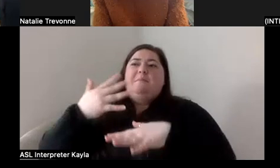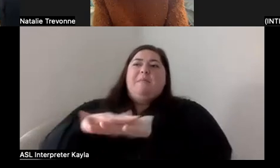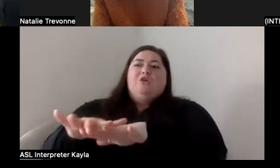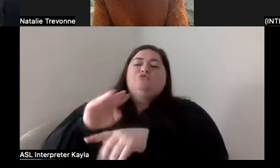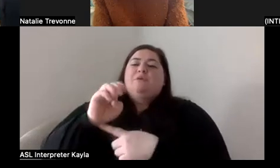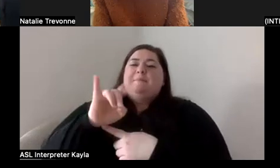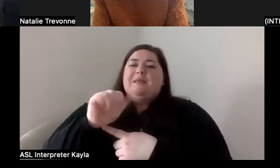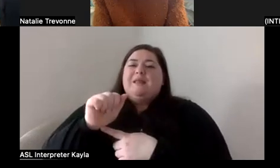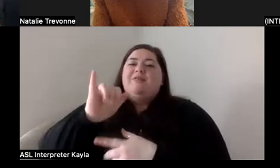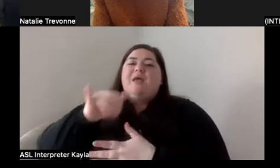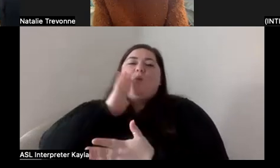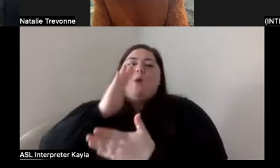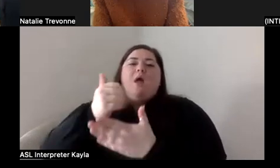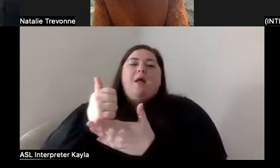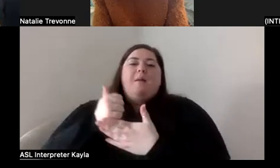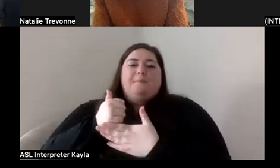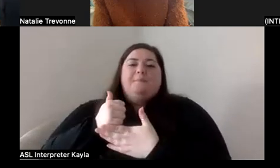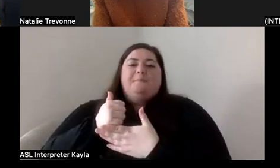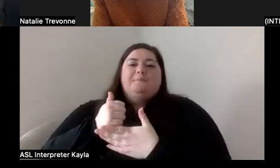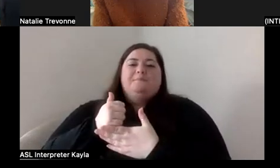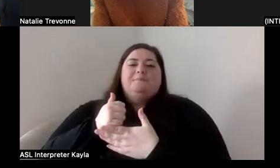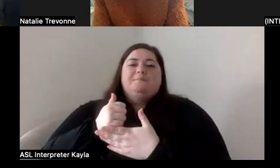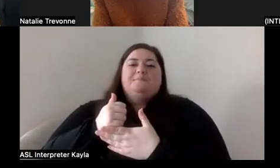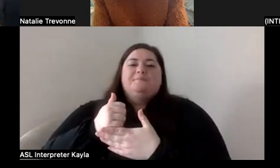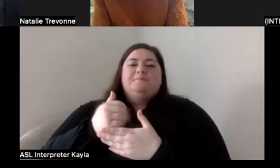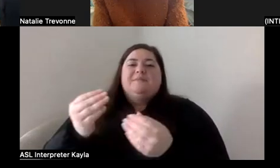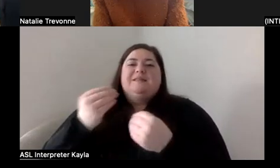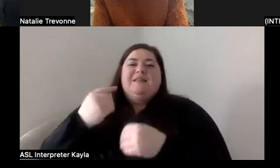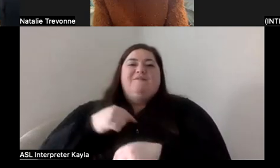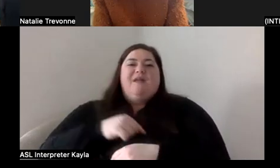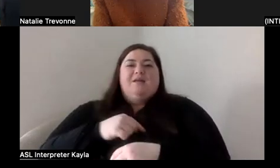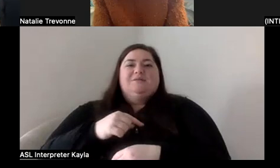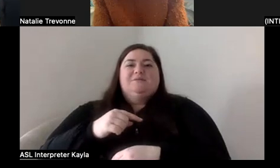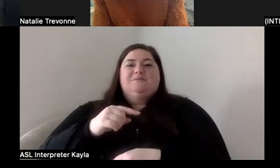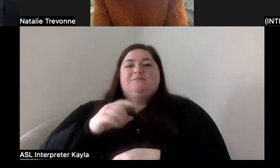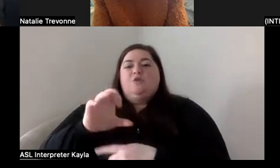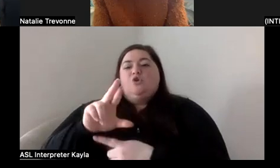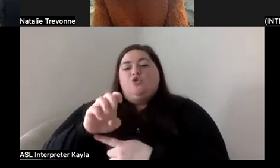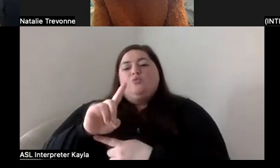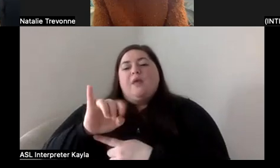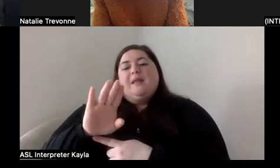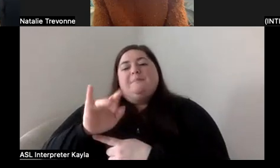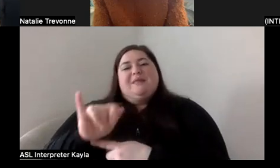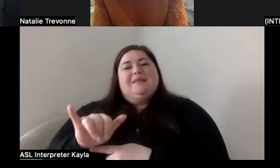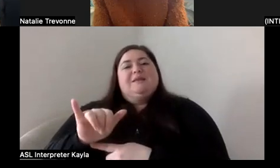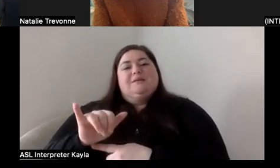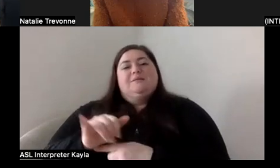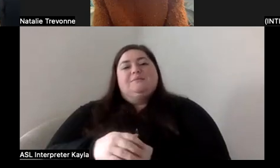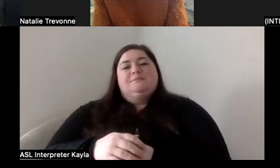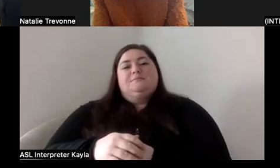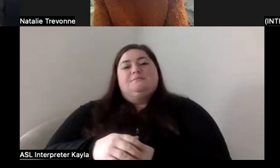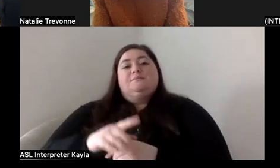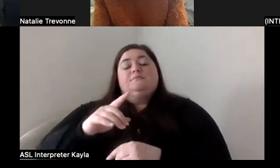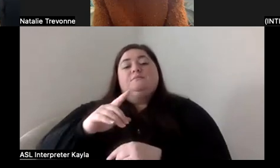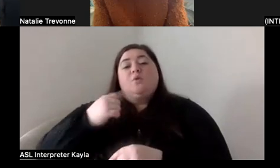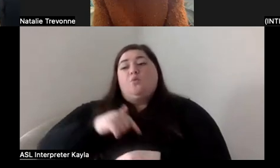uh, kind of, uh, give us sort of a, an edge for it and gives us credibility. So, uh, I think whenever we